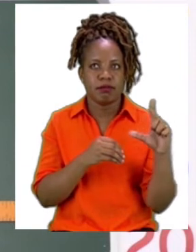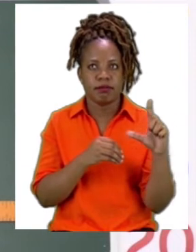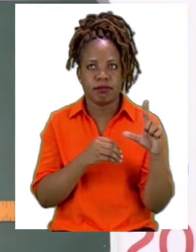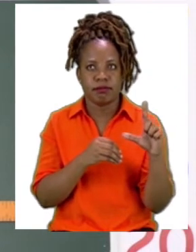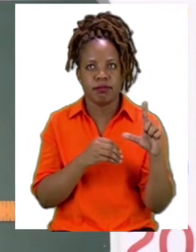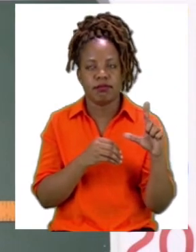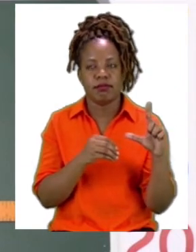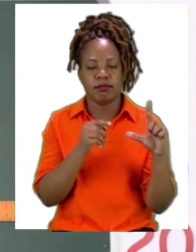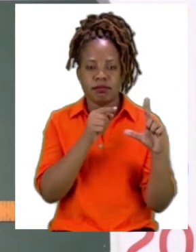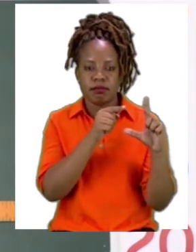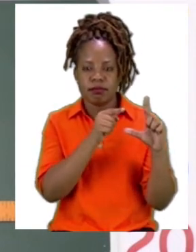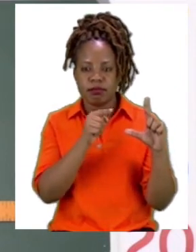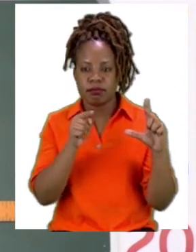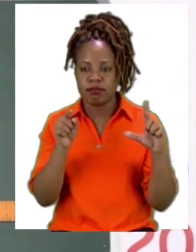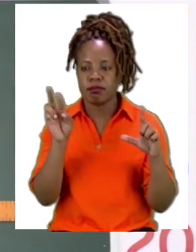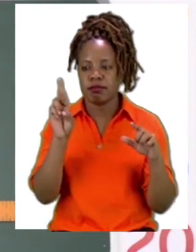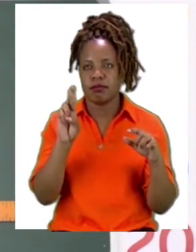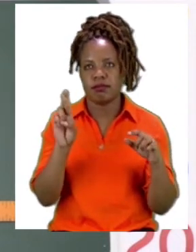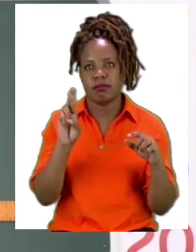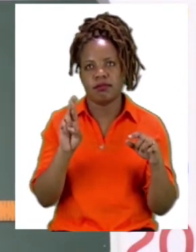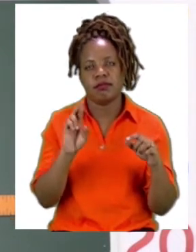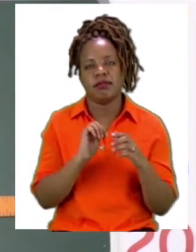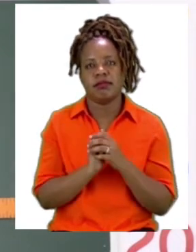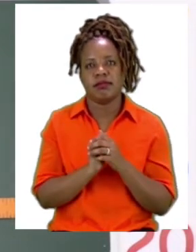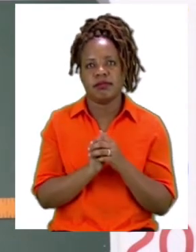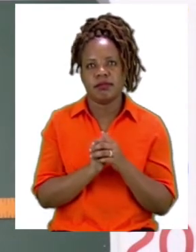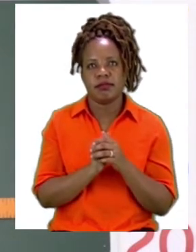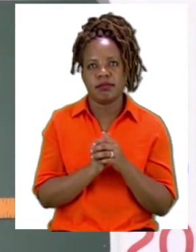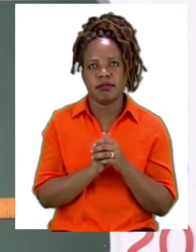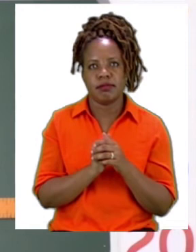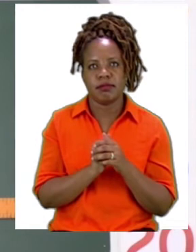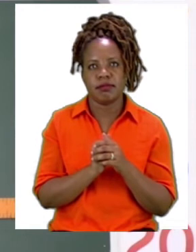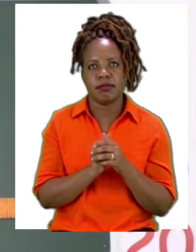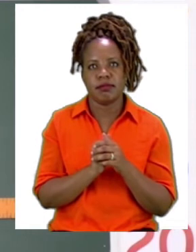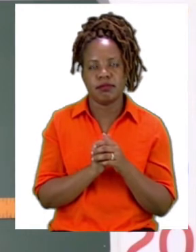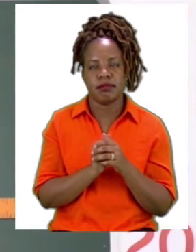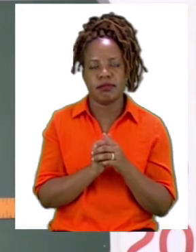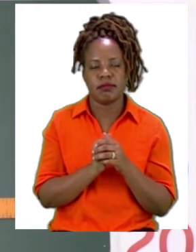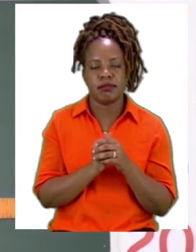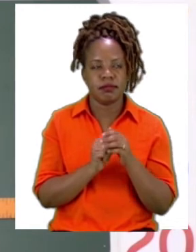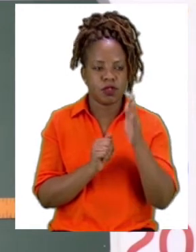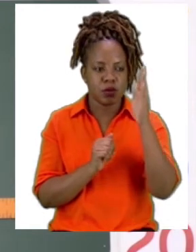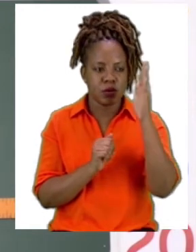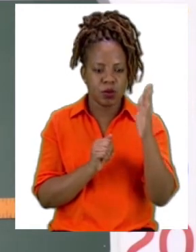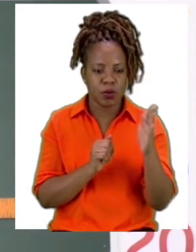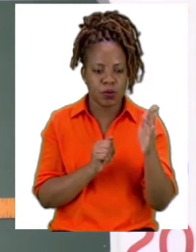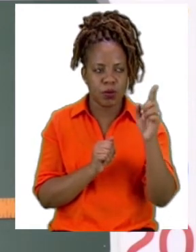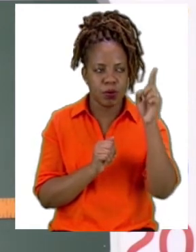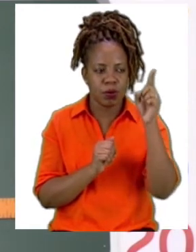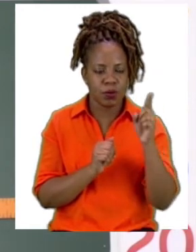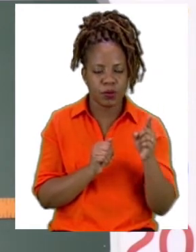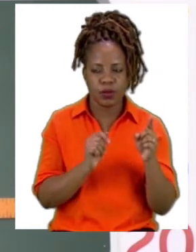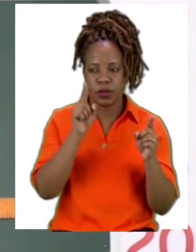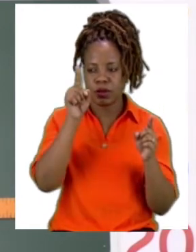And as I am looking at my numbers, I come to the one that is in line with the front one. And